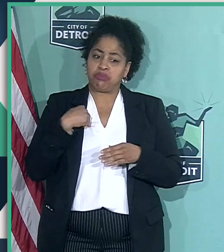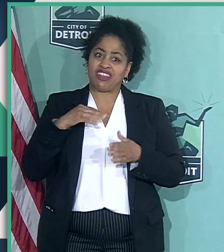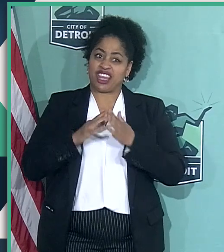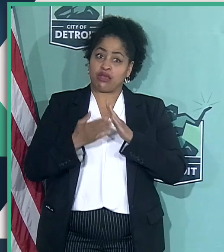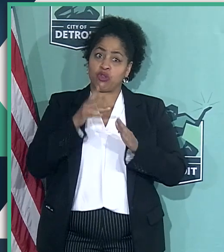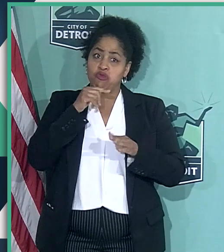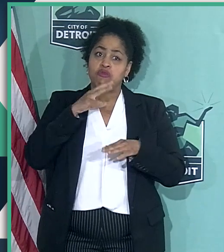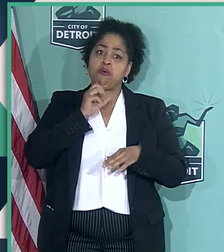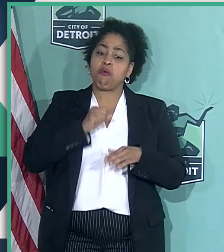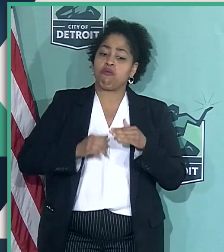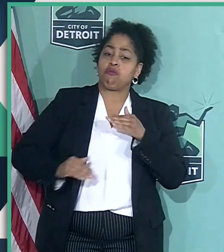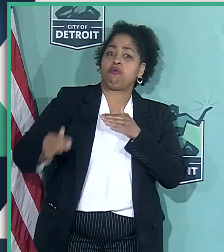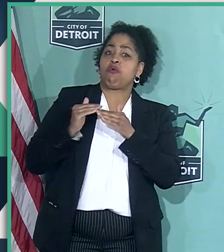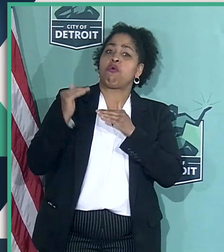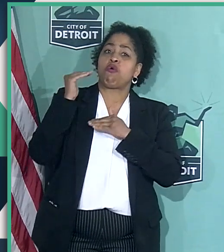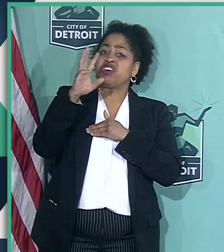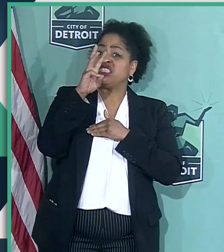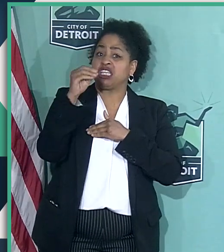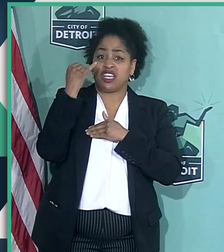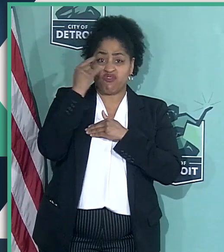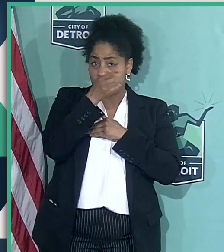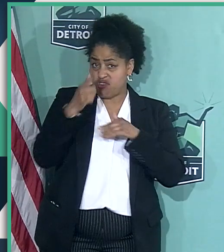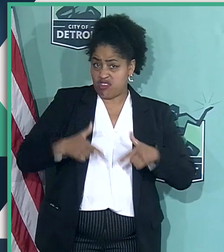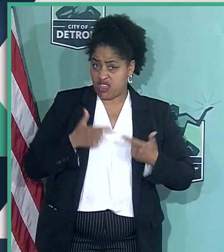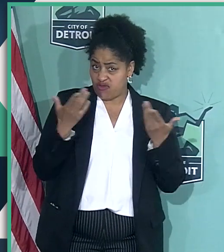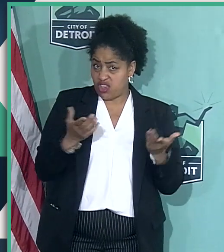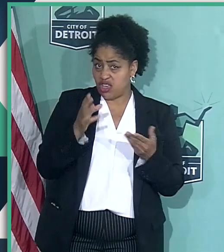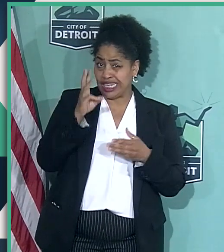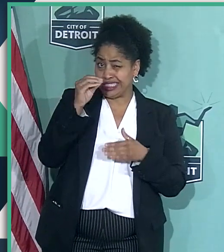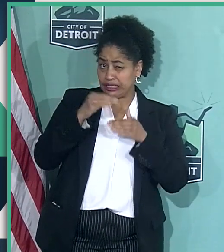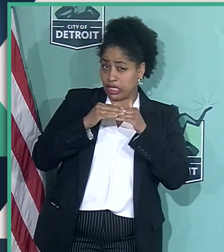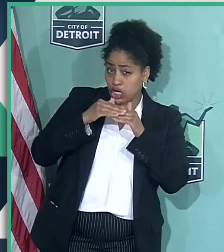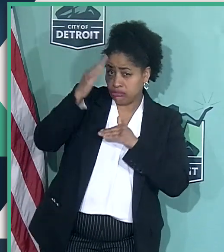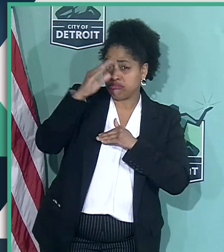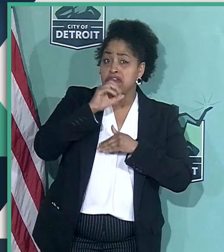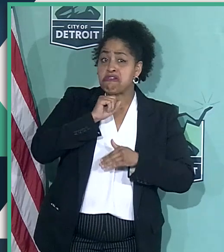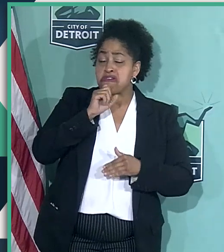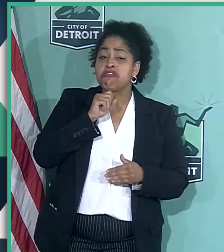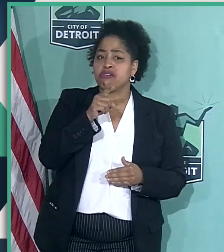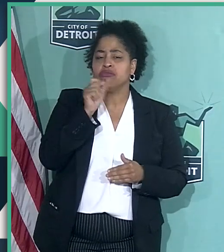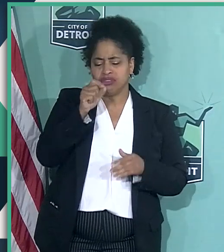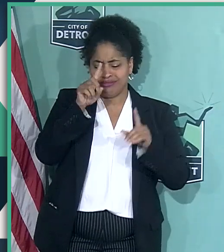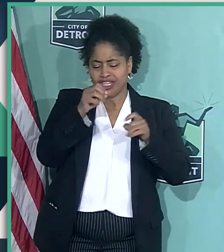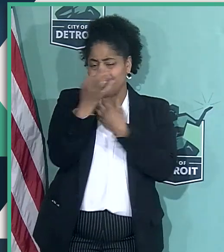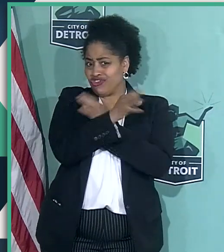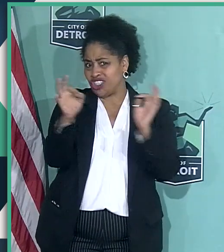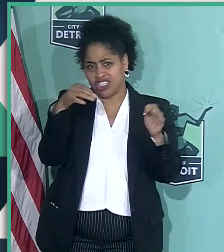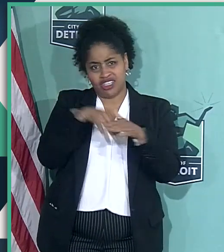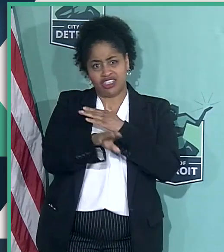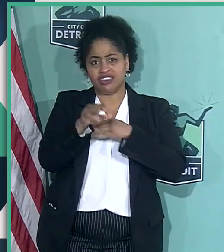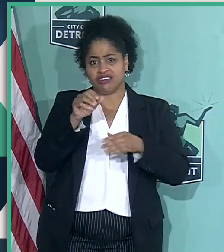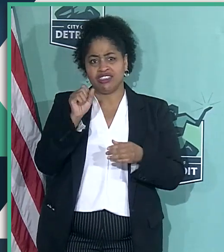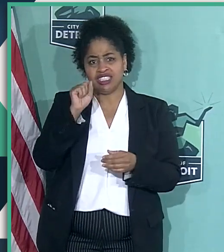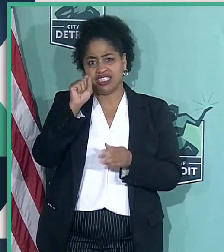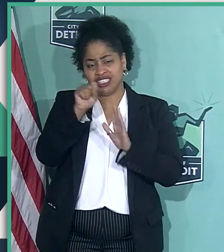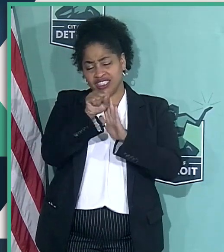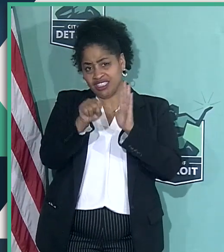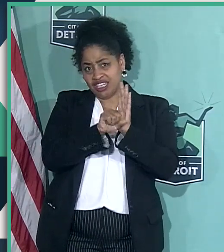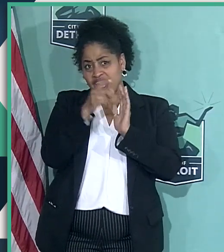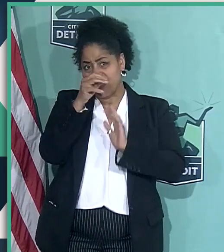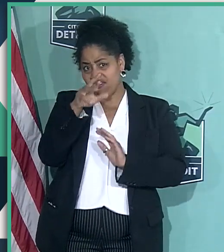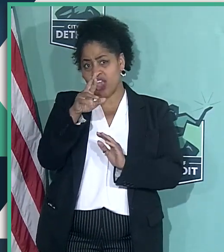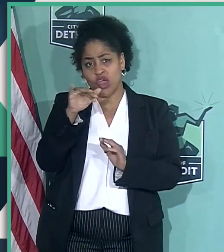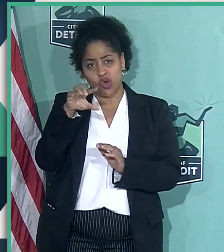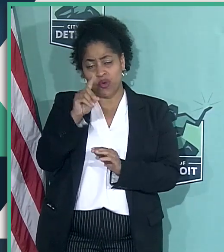Anybody who lives in the city over the age of 60, you can get tested for free at the fairgrounds. You have to make an